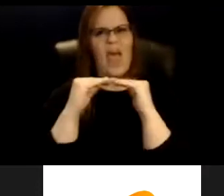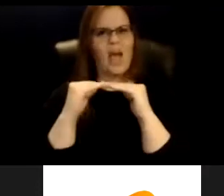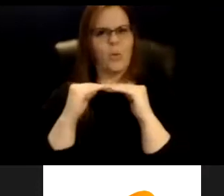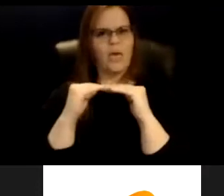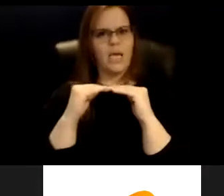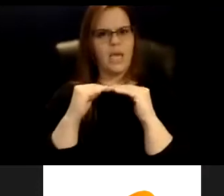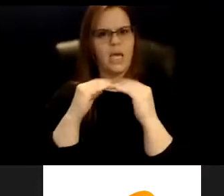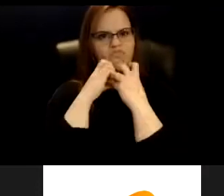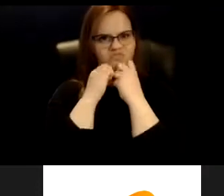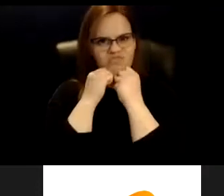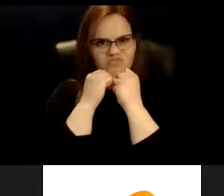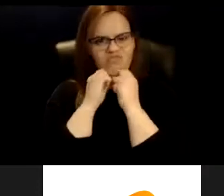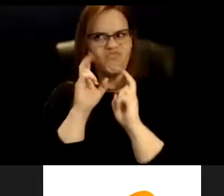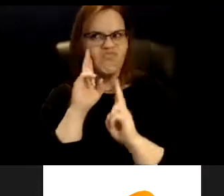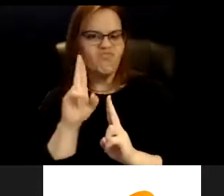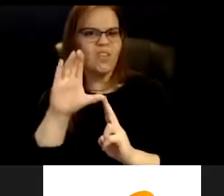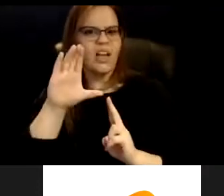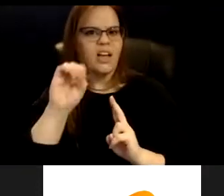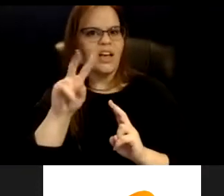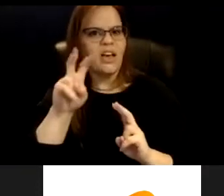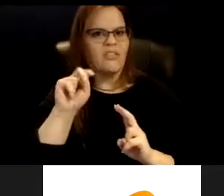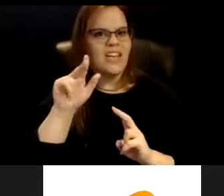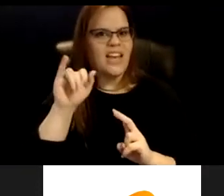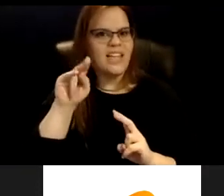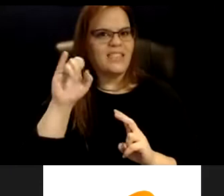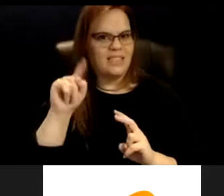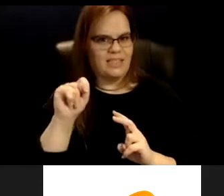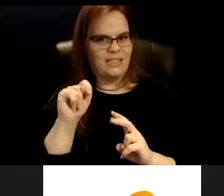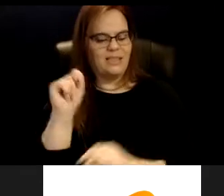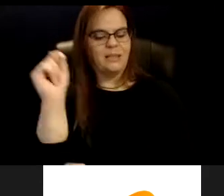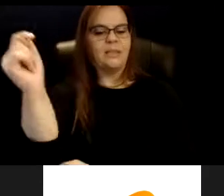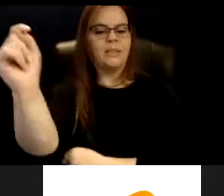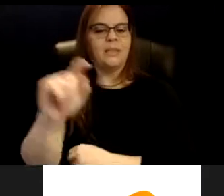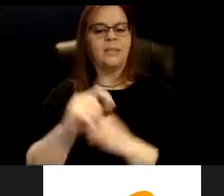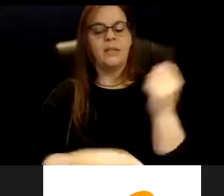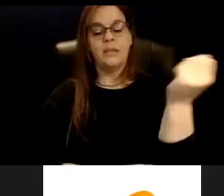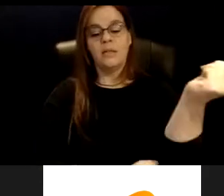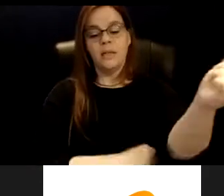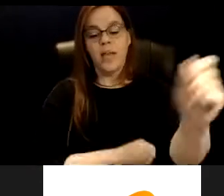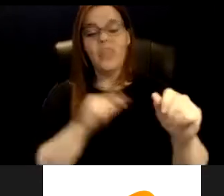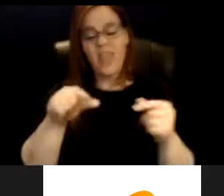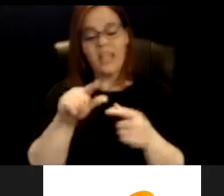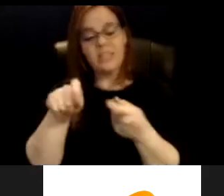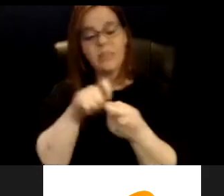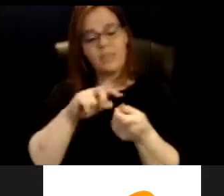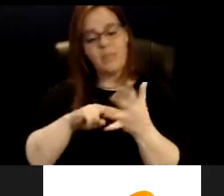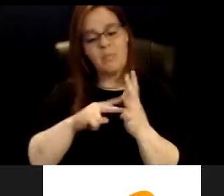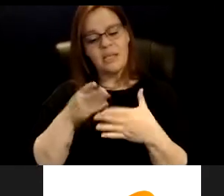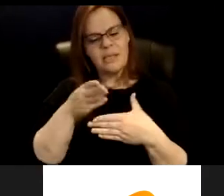covenant and use specifically because a covenant is a shared embodied